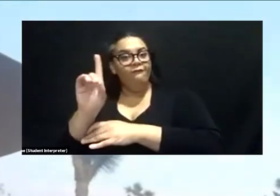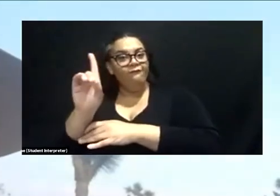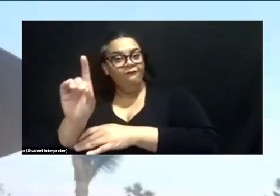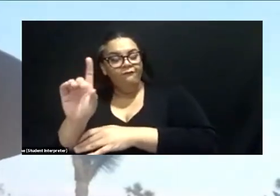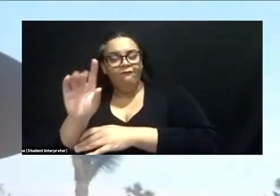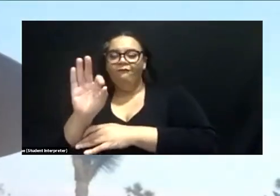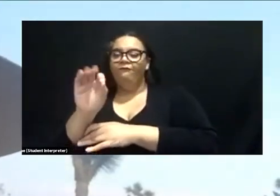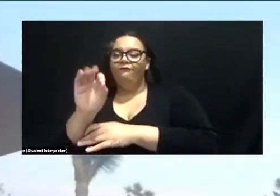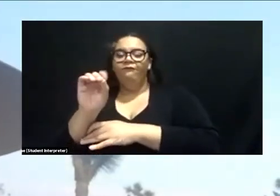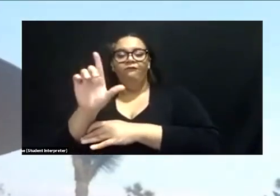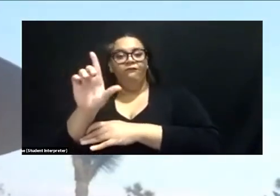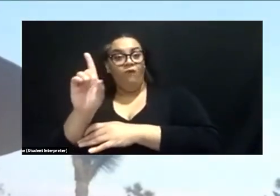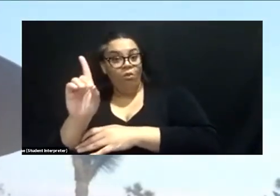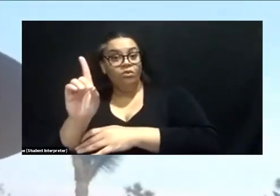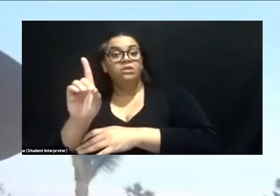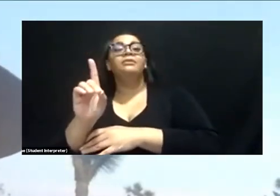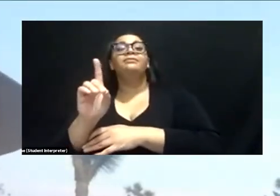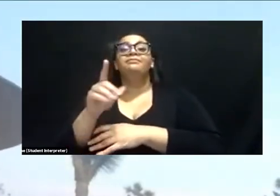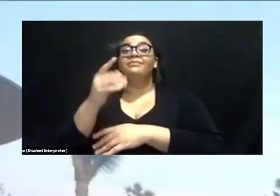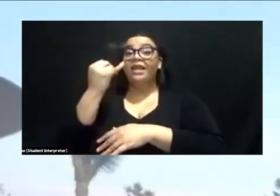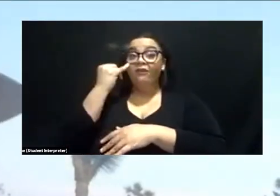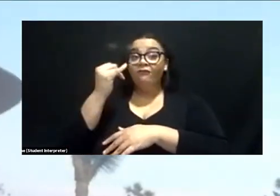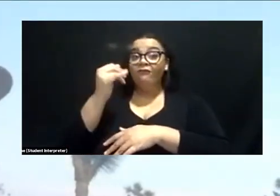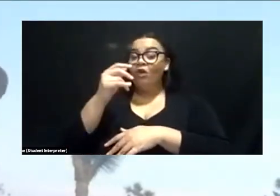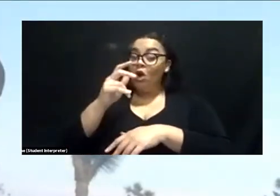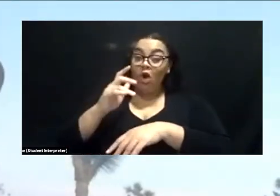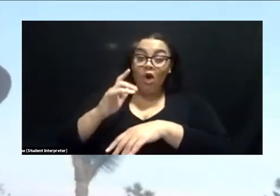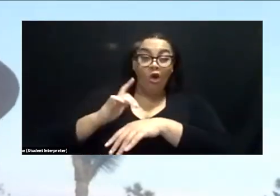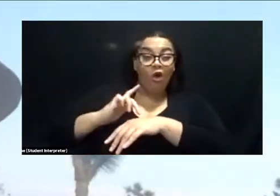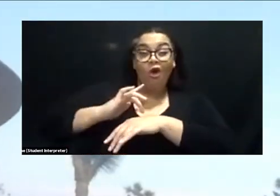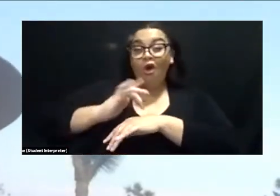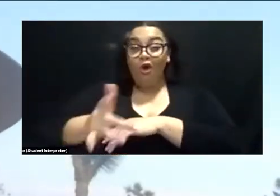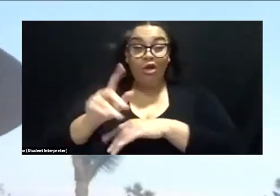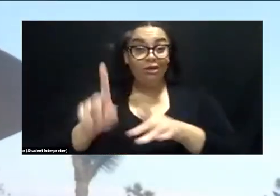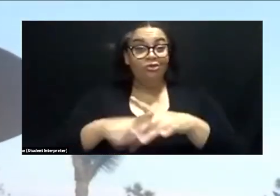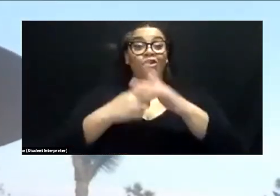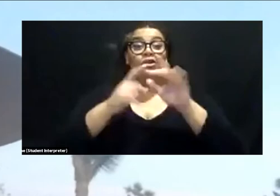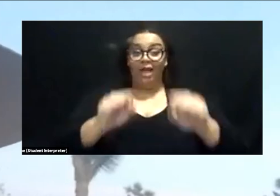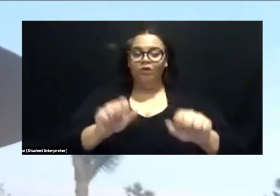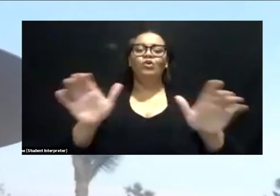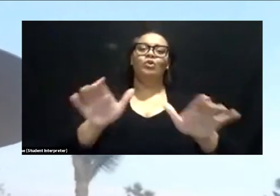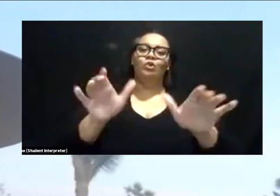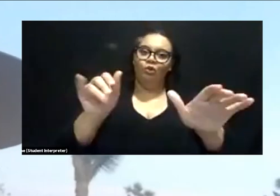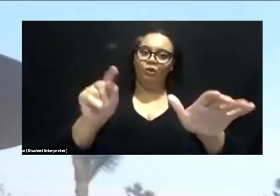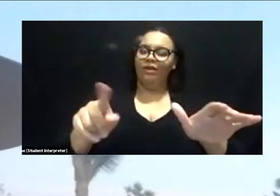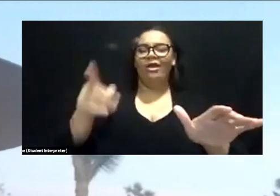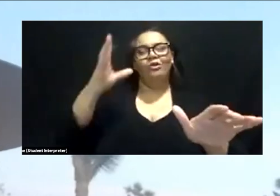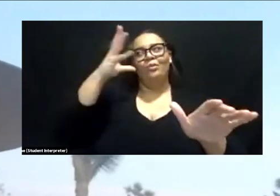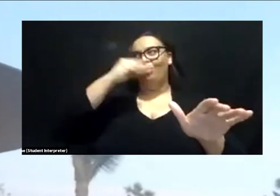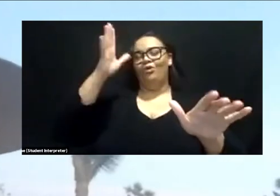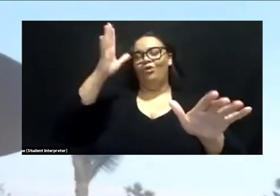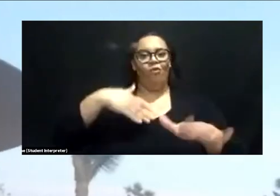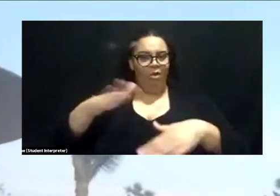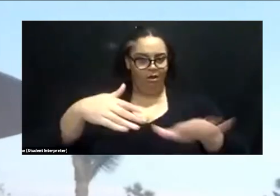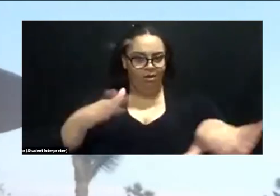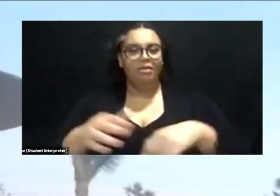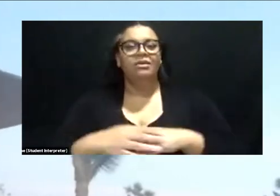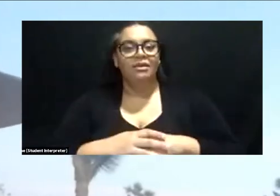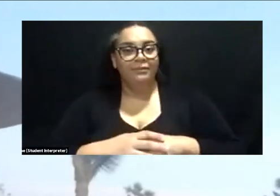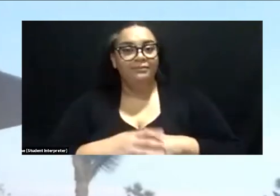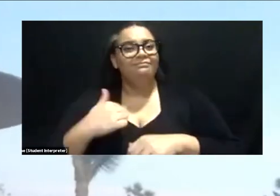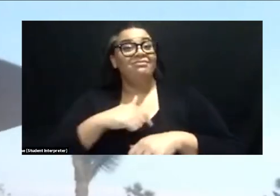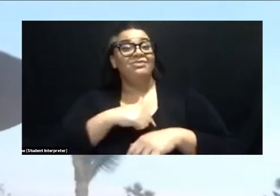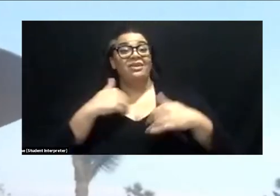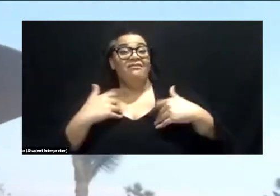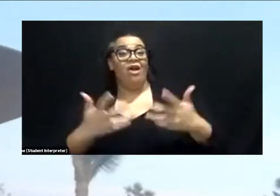you're going to park at the keys West back country board, um, and hike to willow hole. That's a really lovely walk. Um, yeah, we've had a